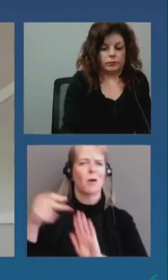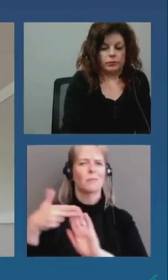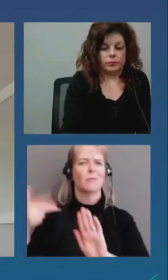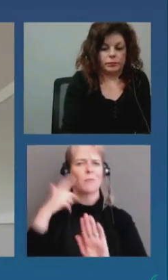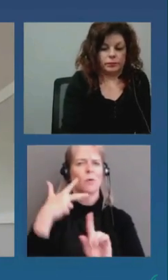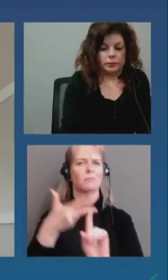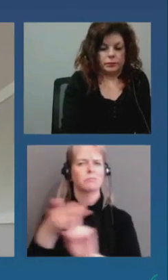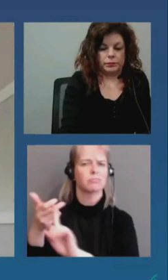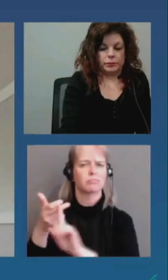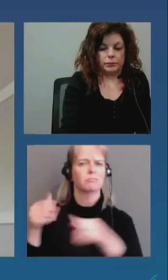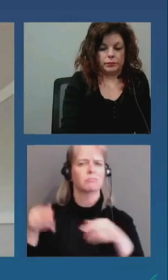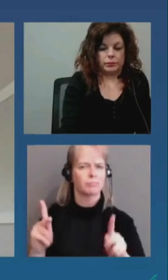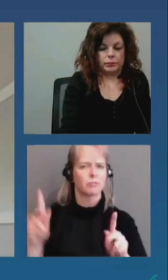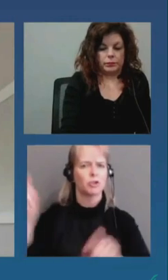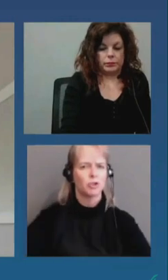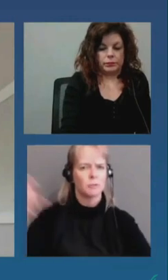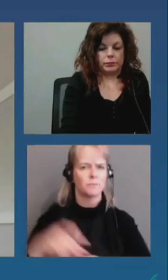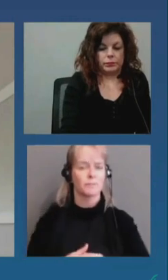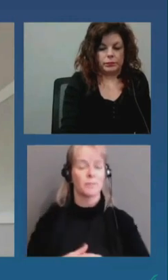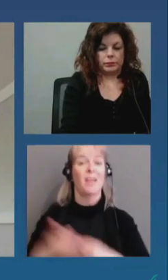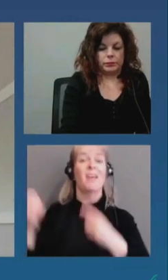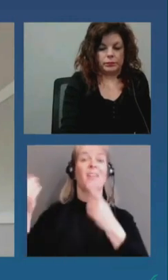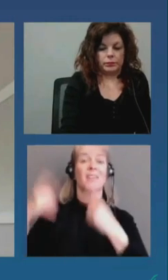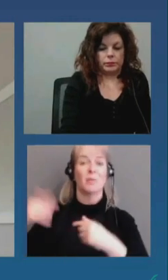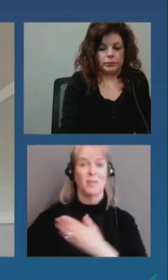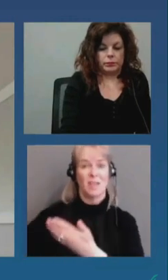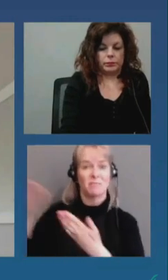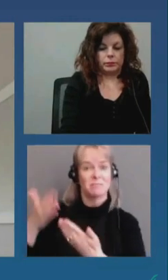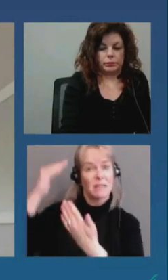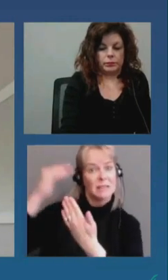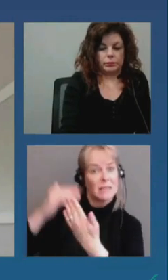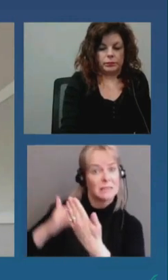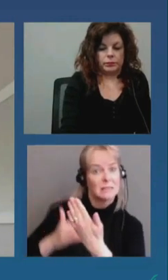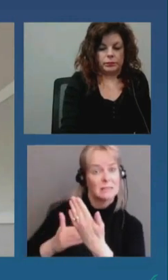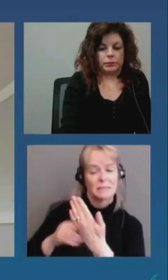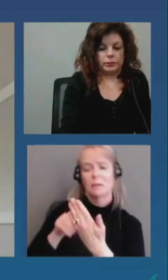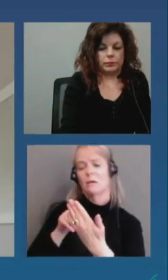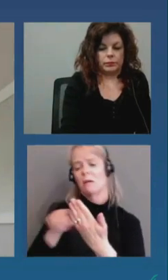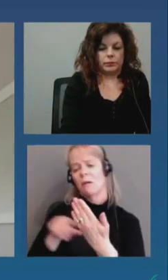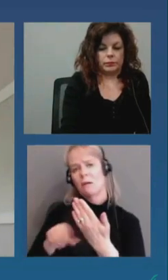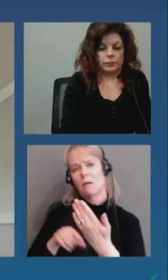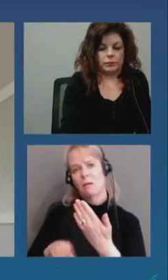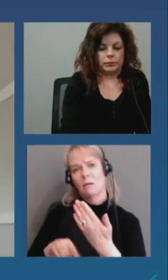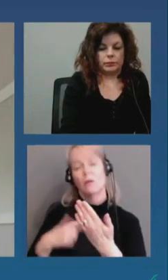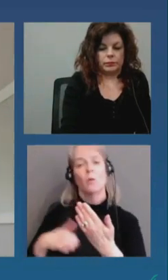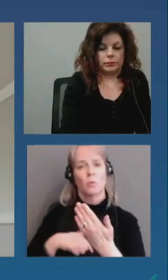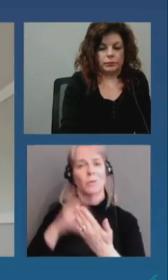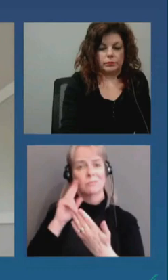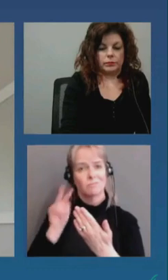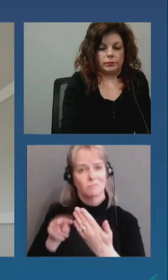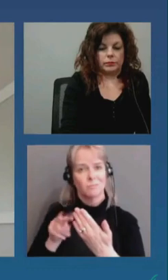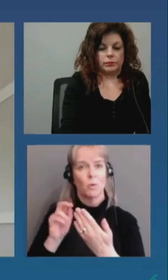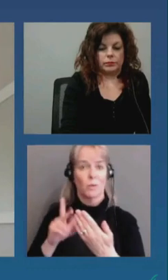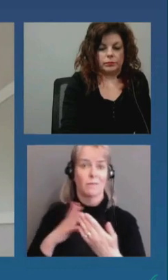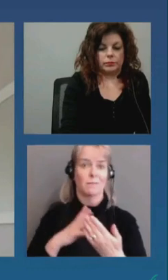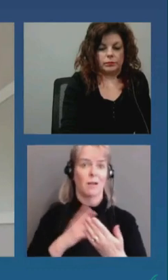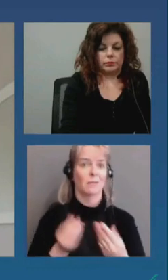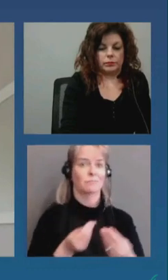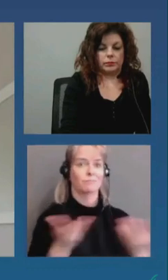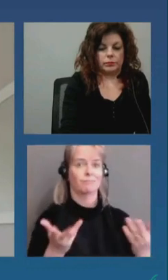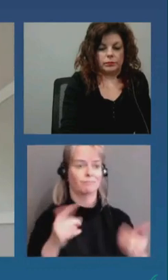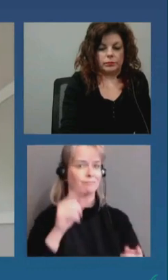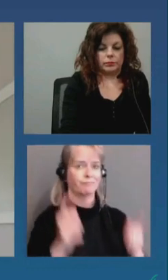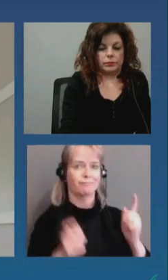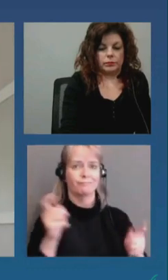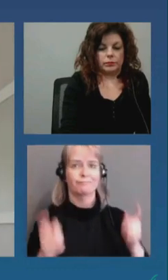came out, we've got the list and we'll use the list and adapt to what's needed in our area. And